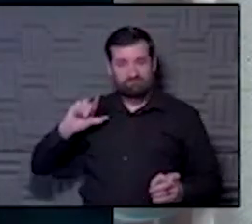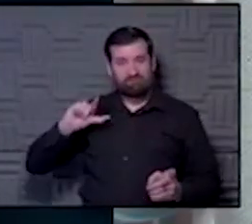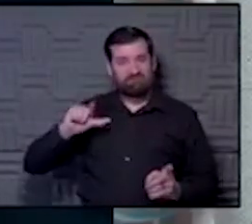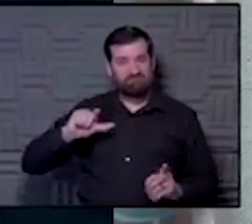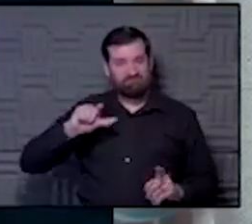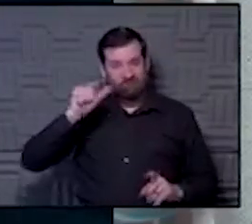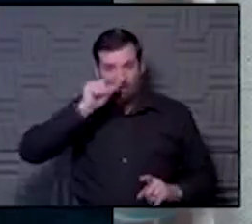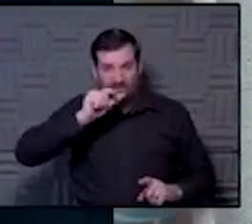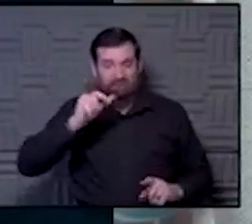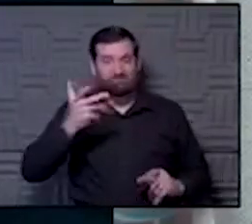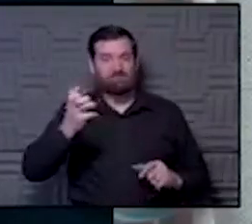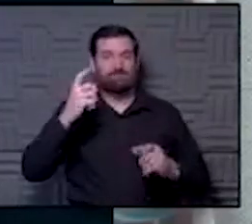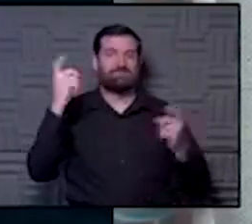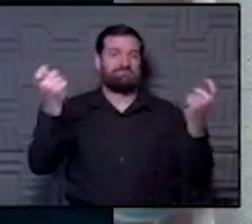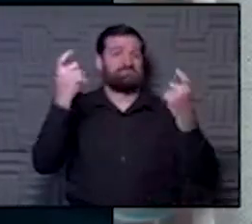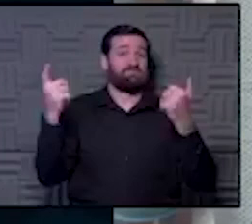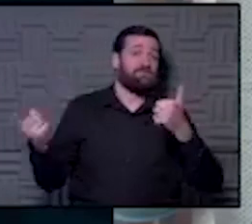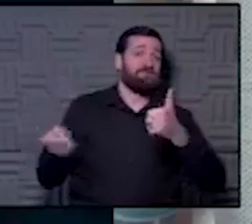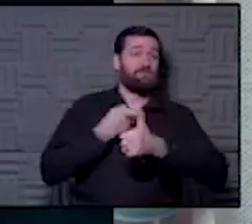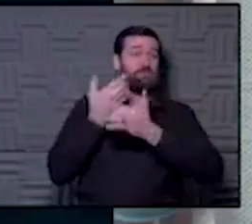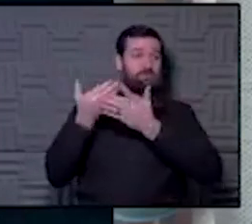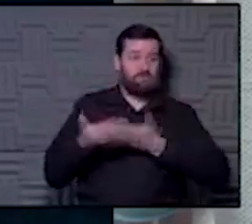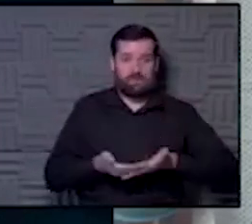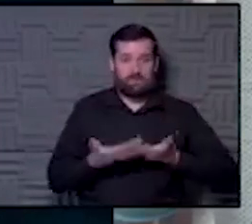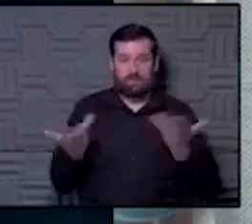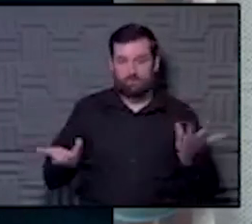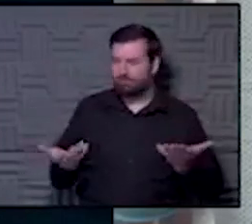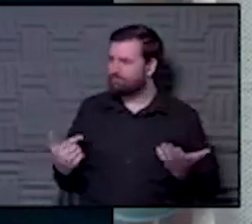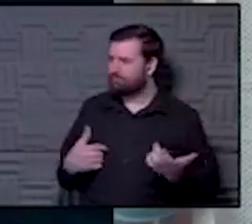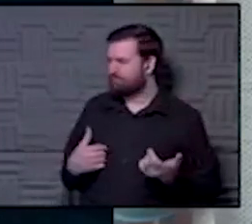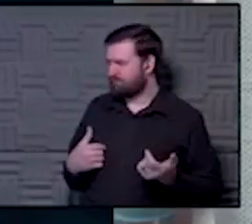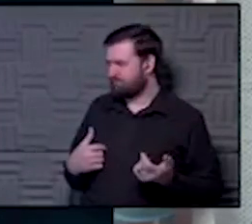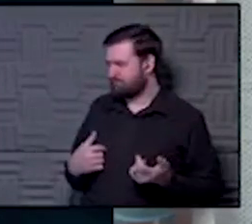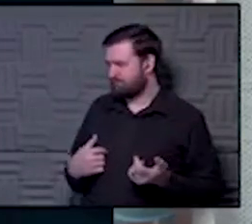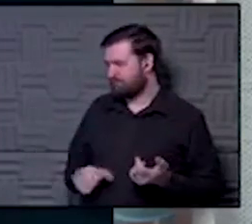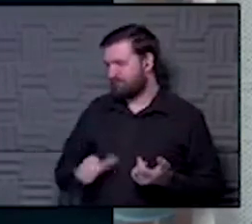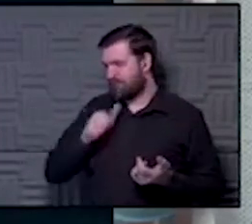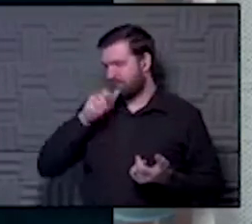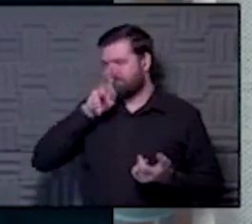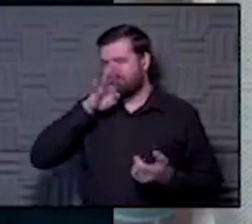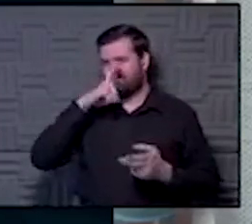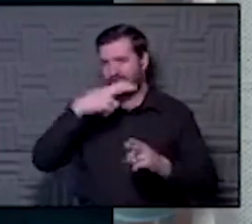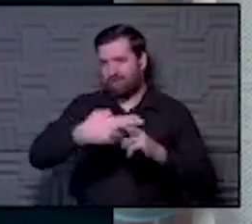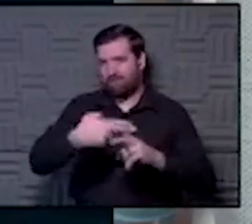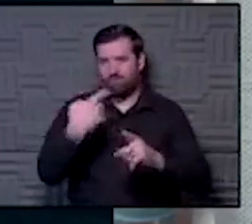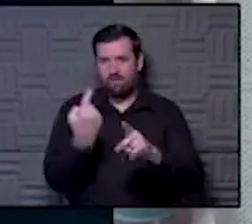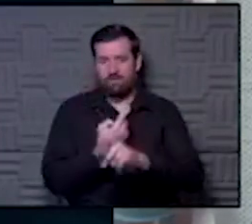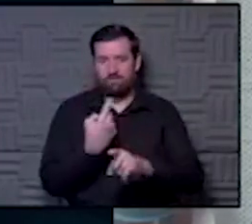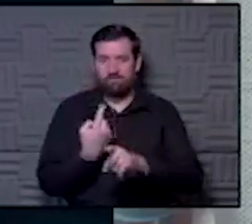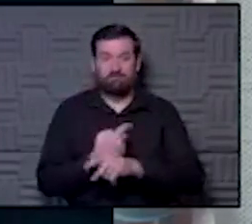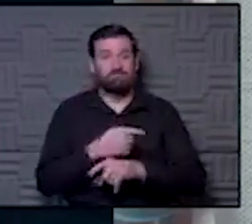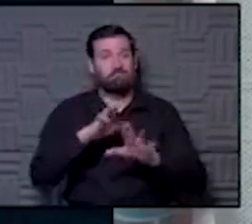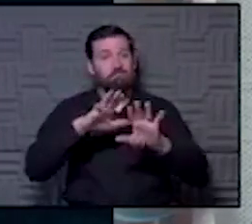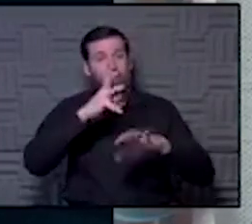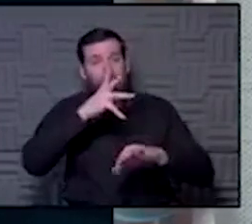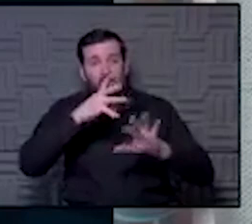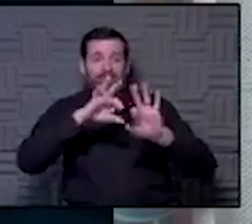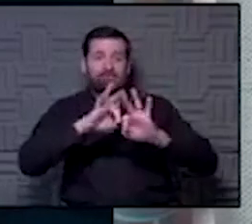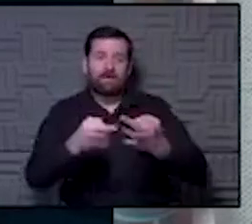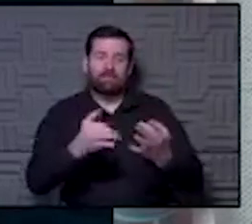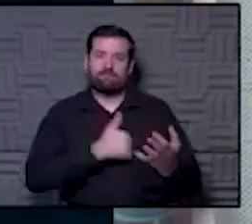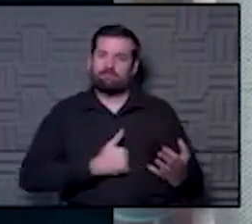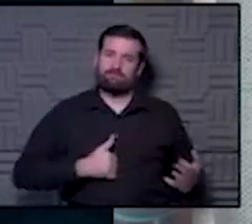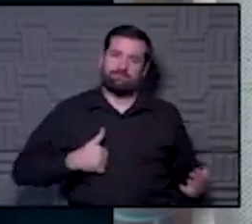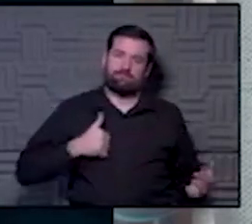We want to celebrate our first baby born at the health system. Okay. Now I am not going to say this name right. And so mom and family, I apologize